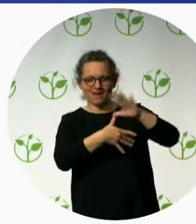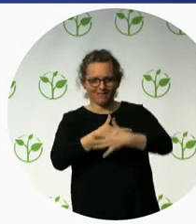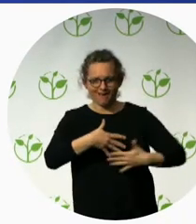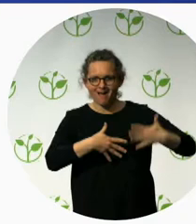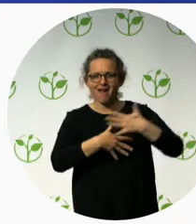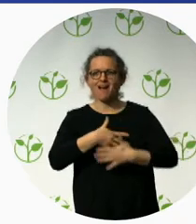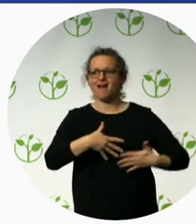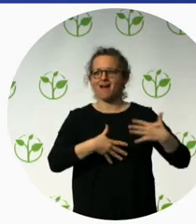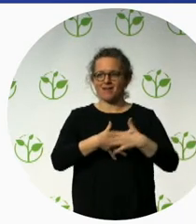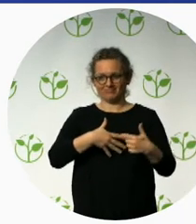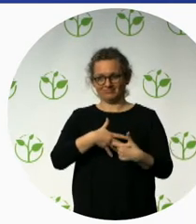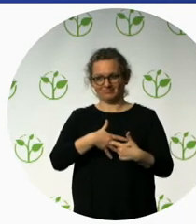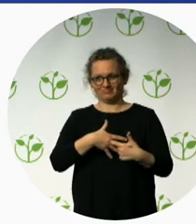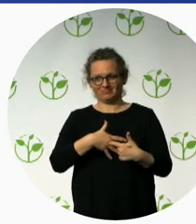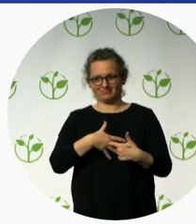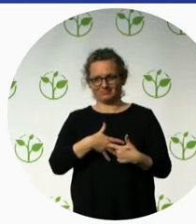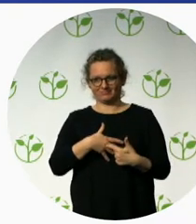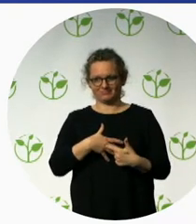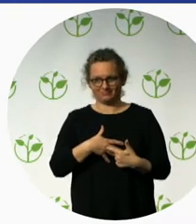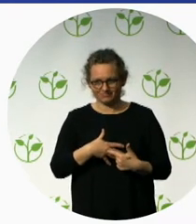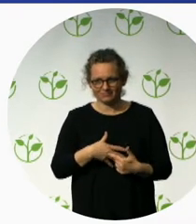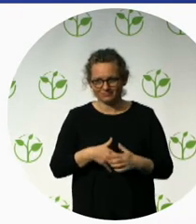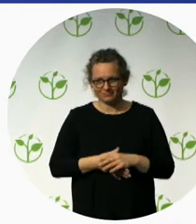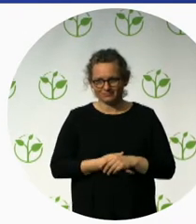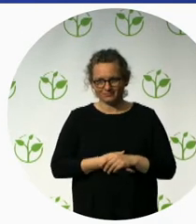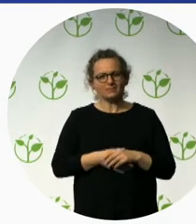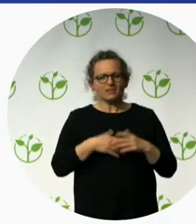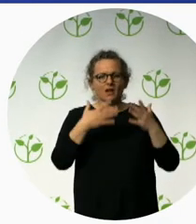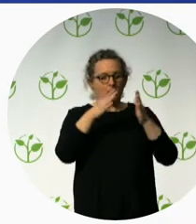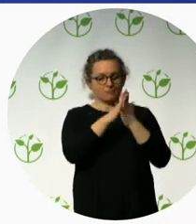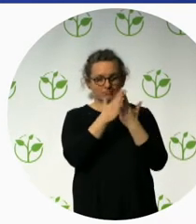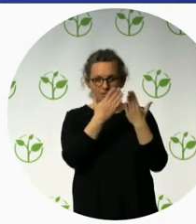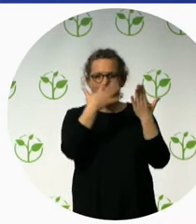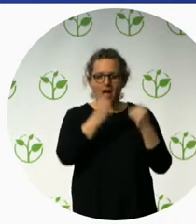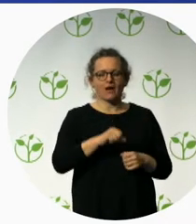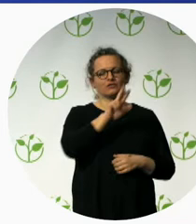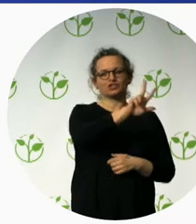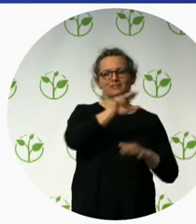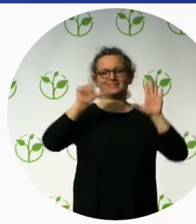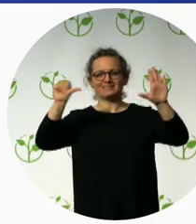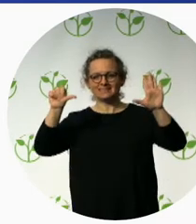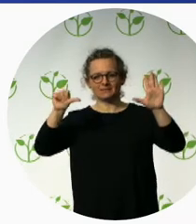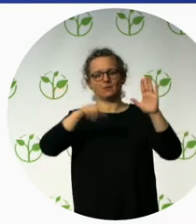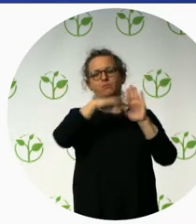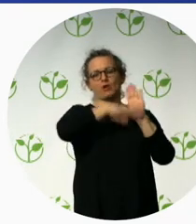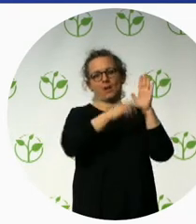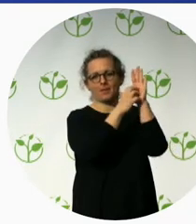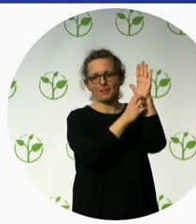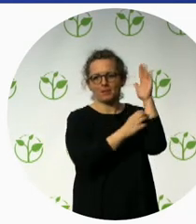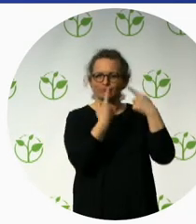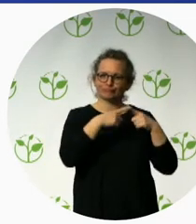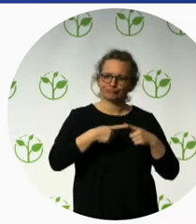us here. It is an honor for us to have been nominated by such a wonderful